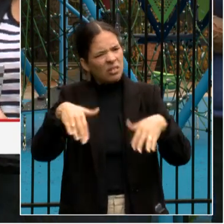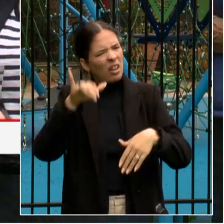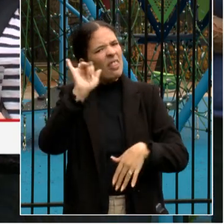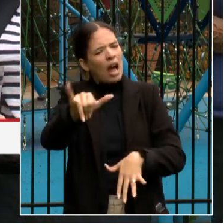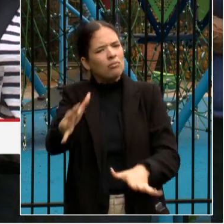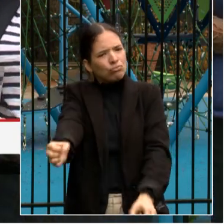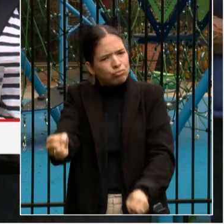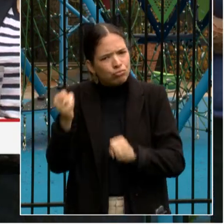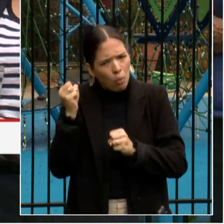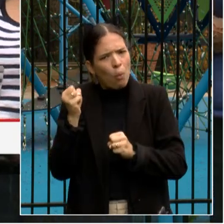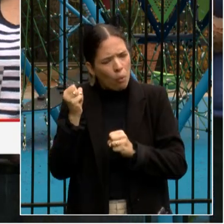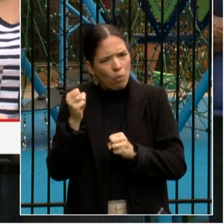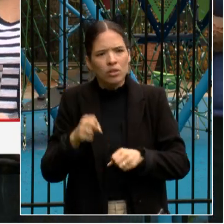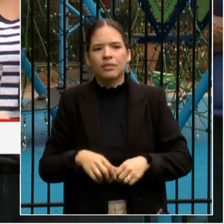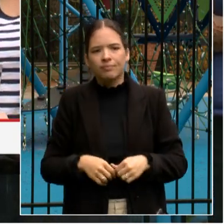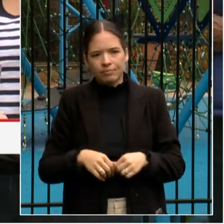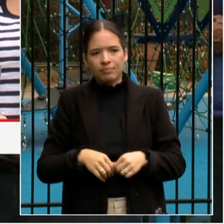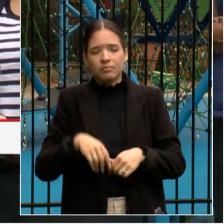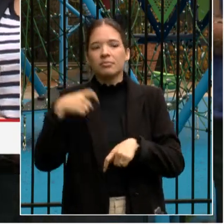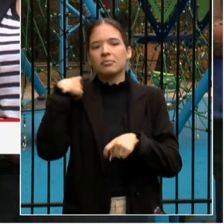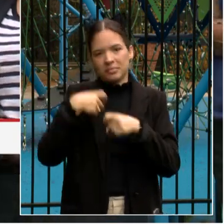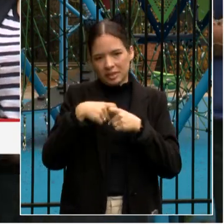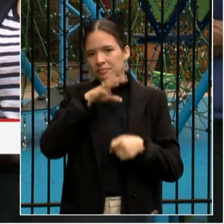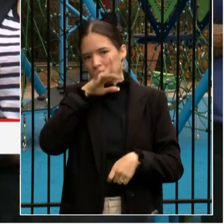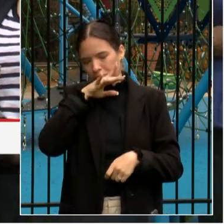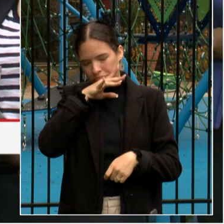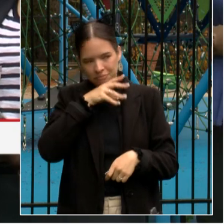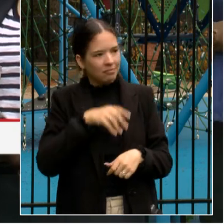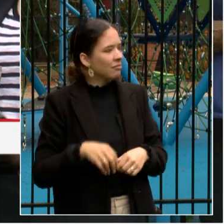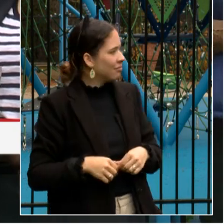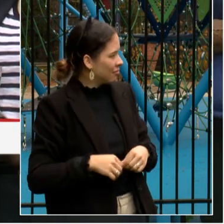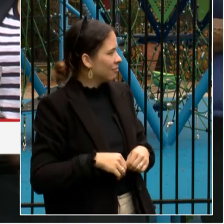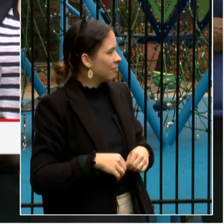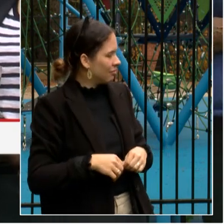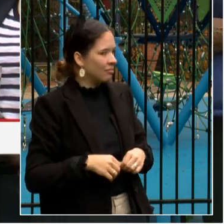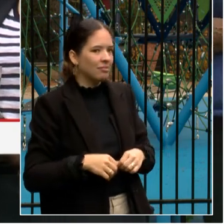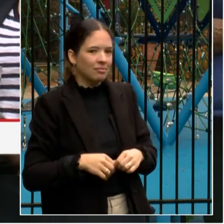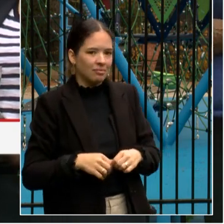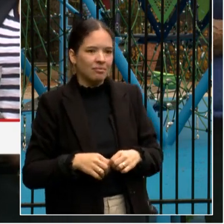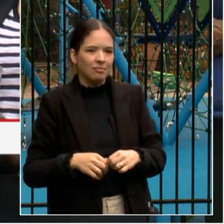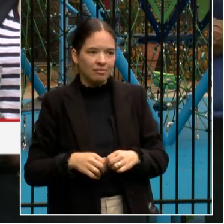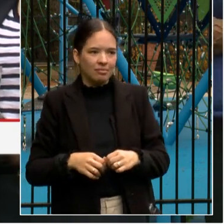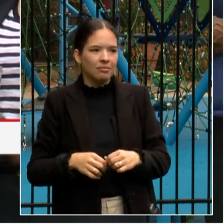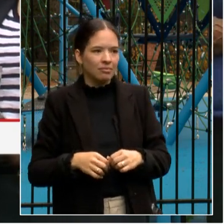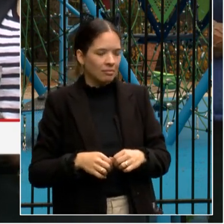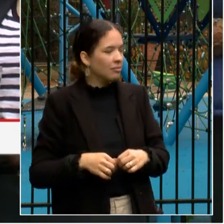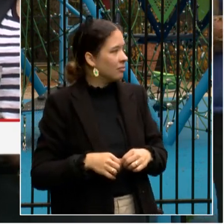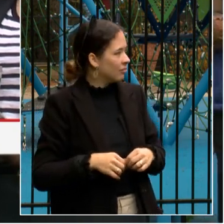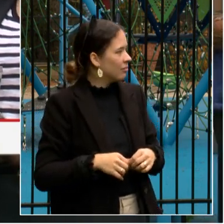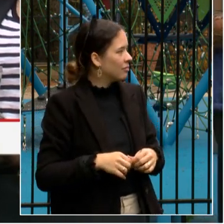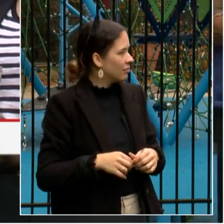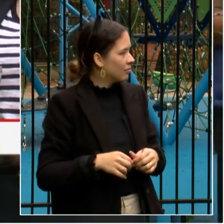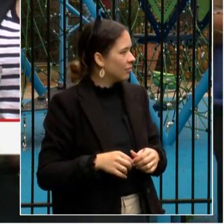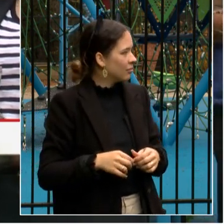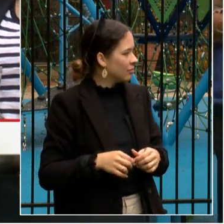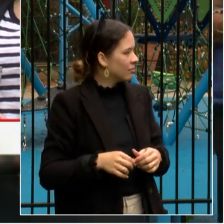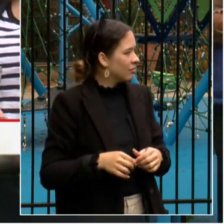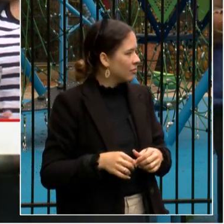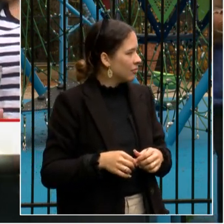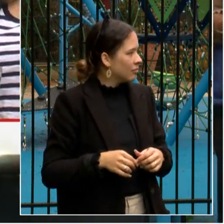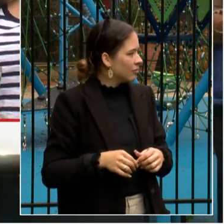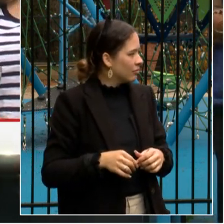For 50 years, the Bilingual School of Oyster Adams has served as a model for learning in two languages